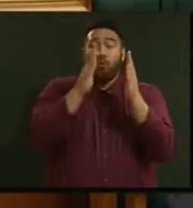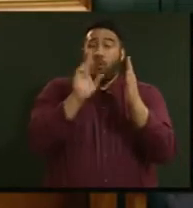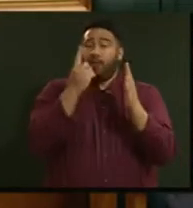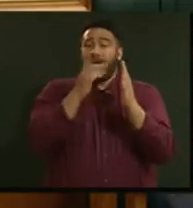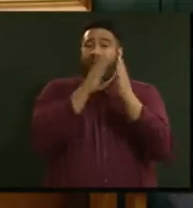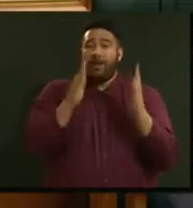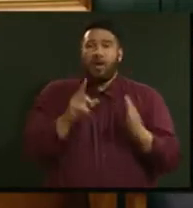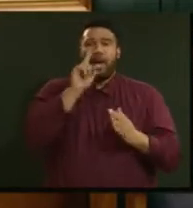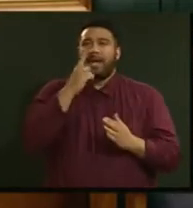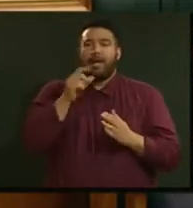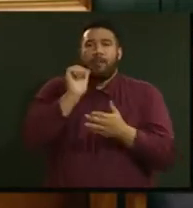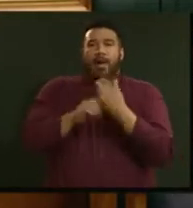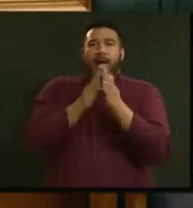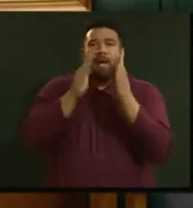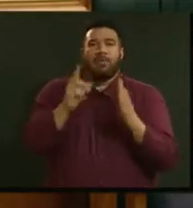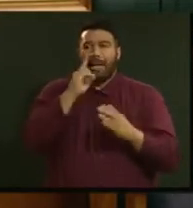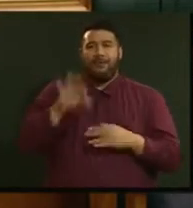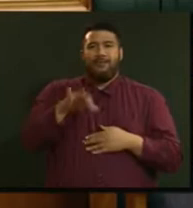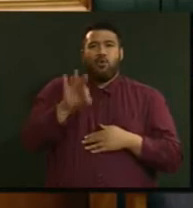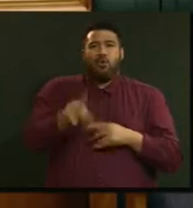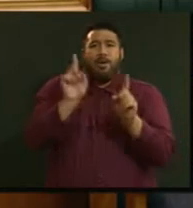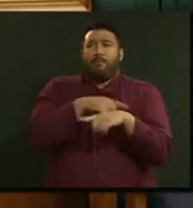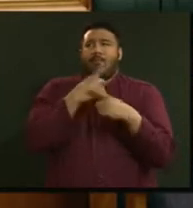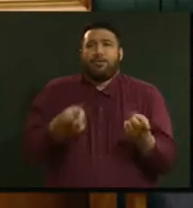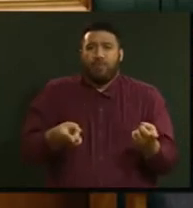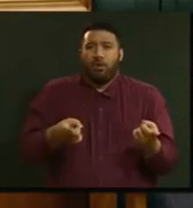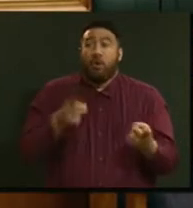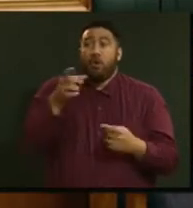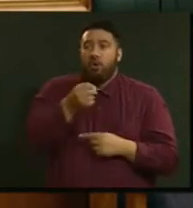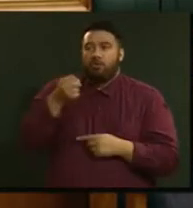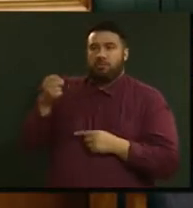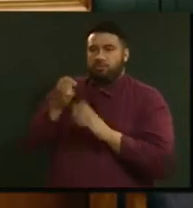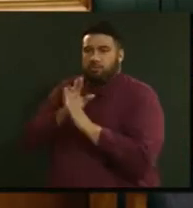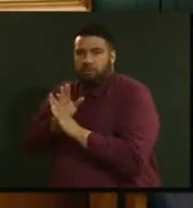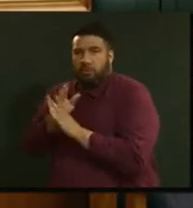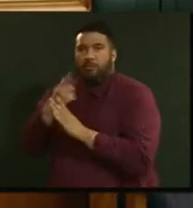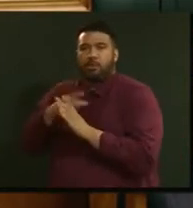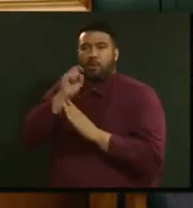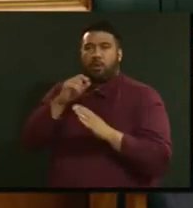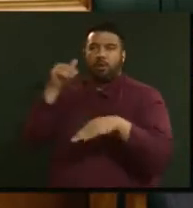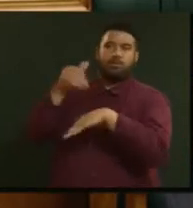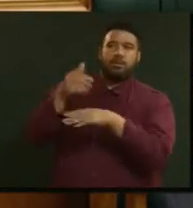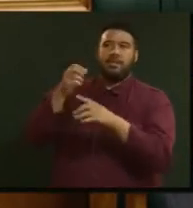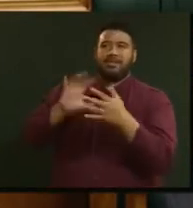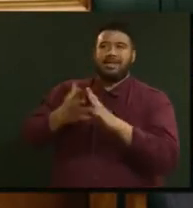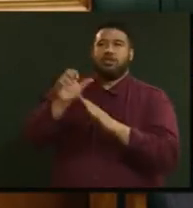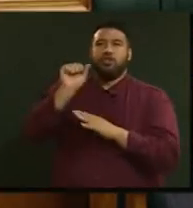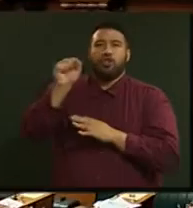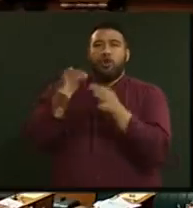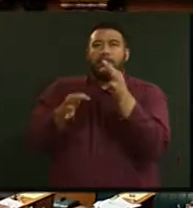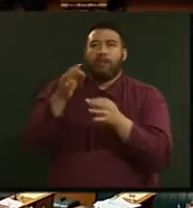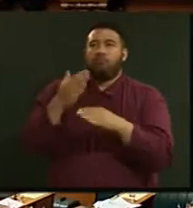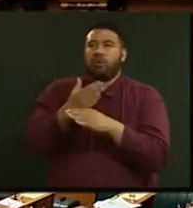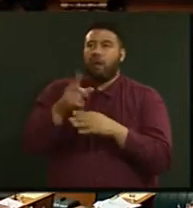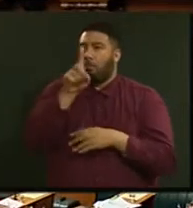without going into financial hardship, or was it because it was so politically damaging, as his officials suggested? Mr